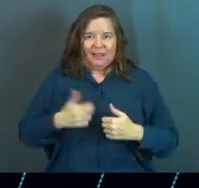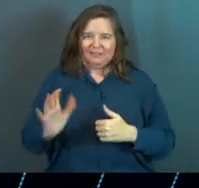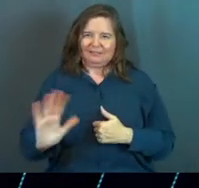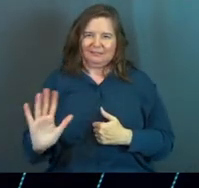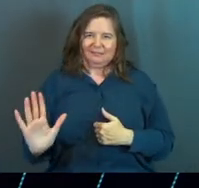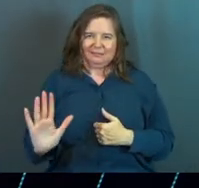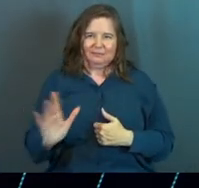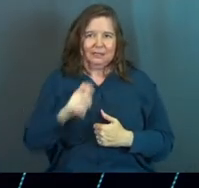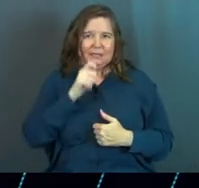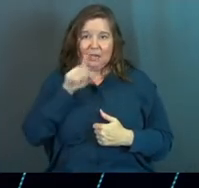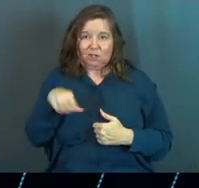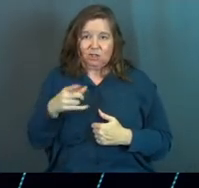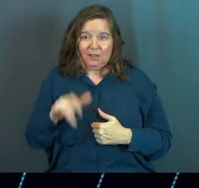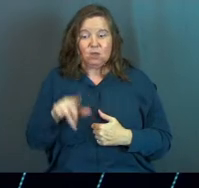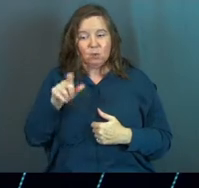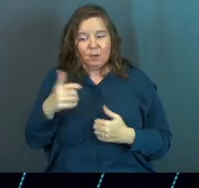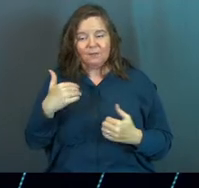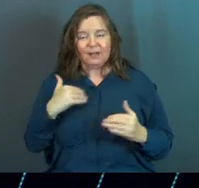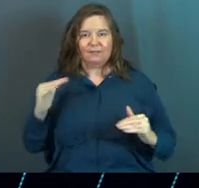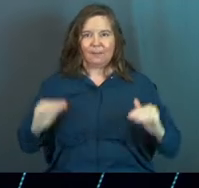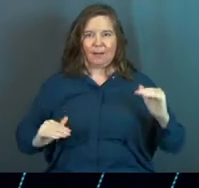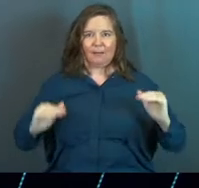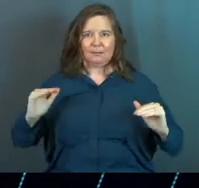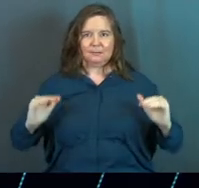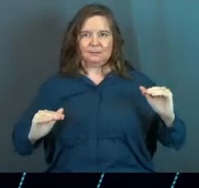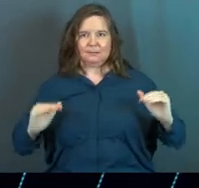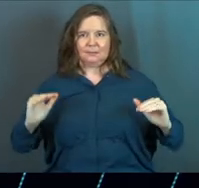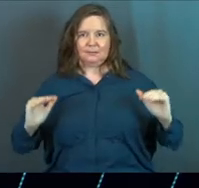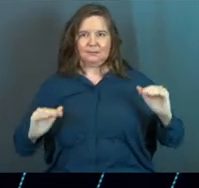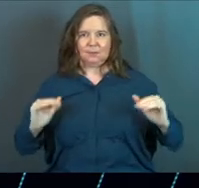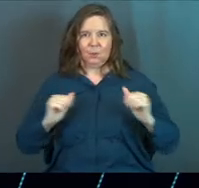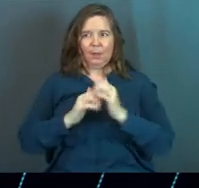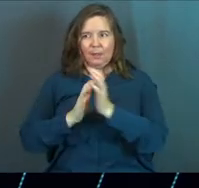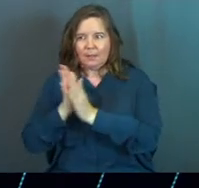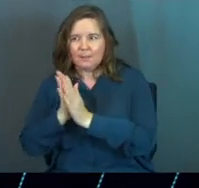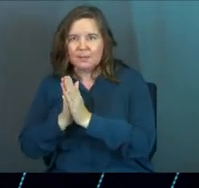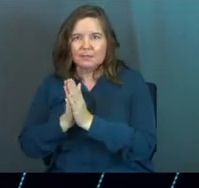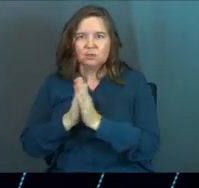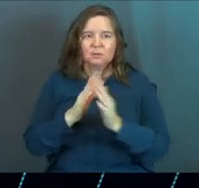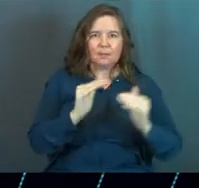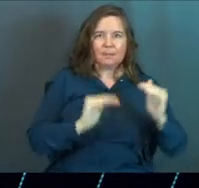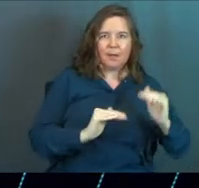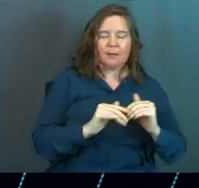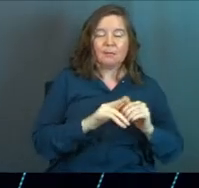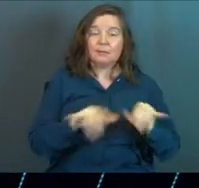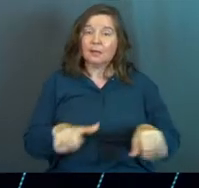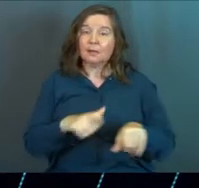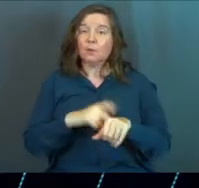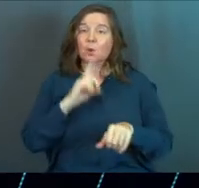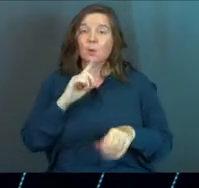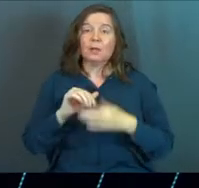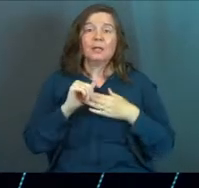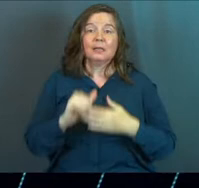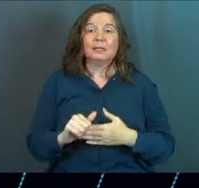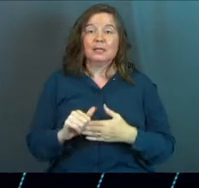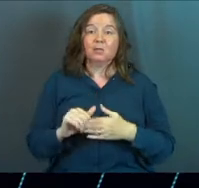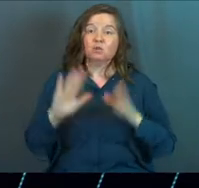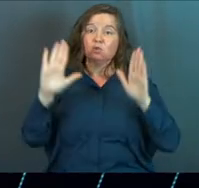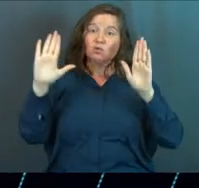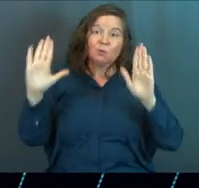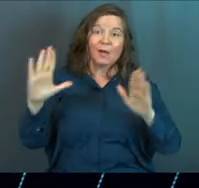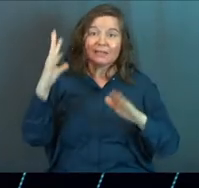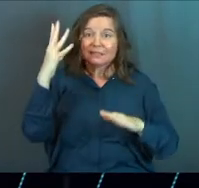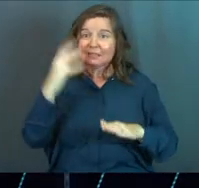life. It's not just that. You've got to have balance with your ambition. But at the same time, what really leads to great